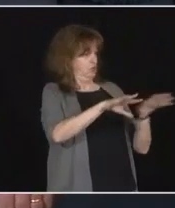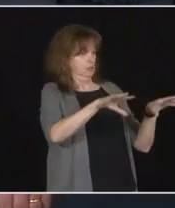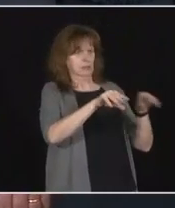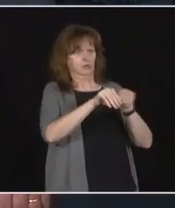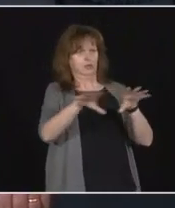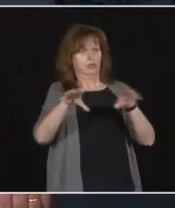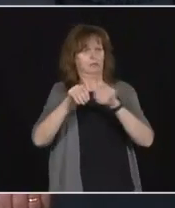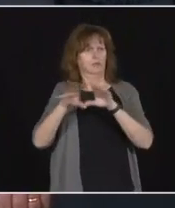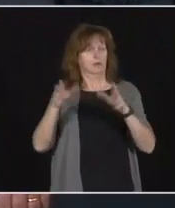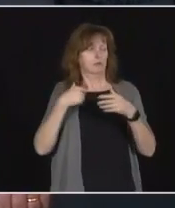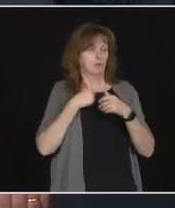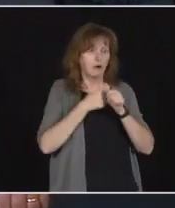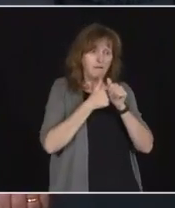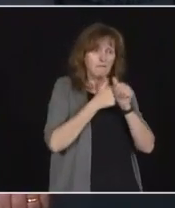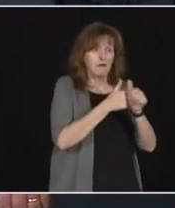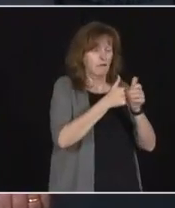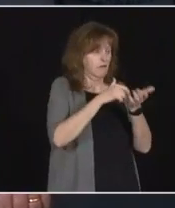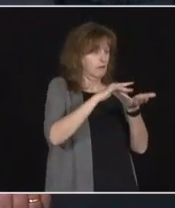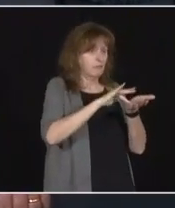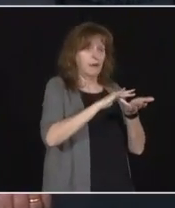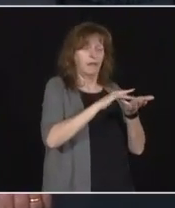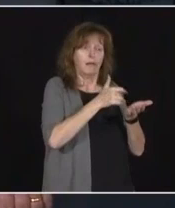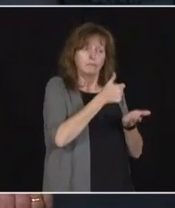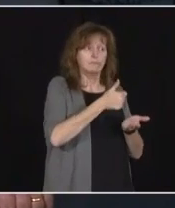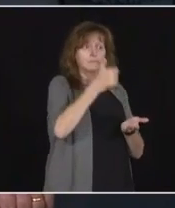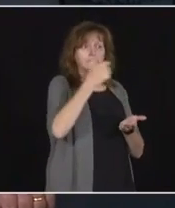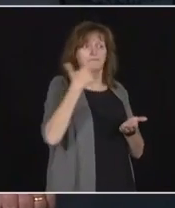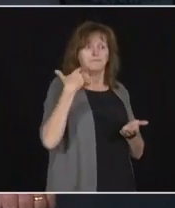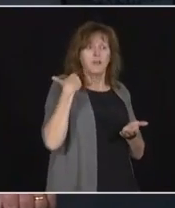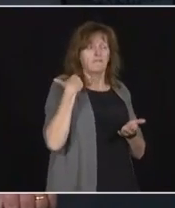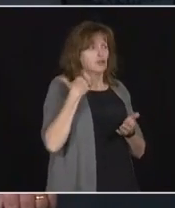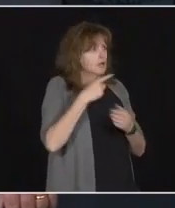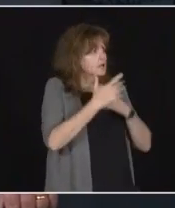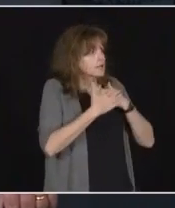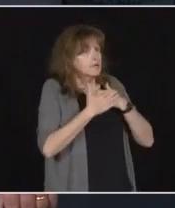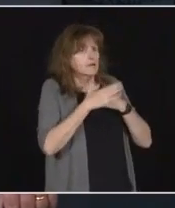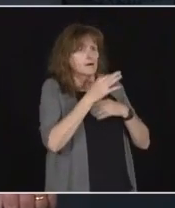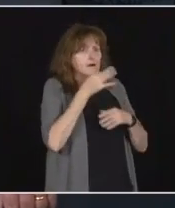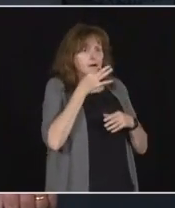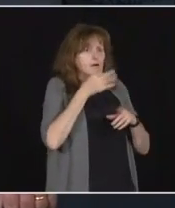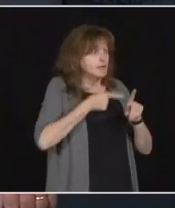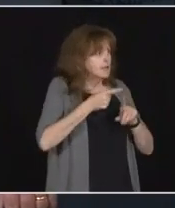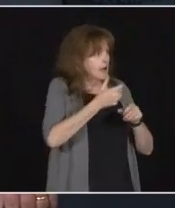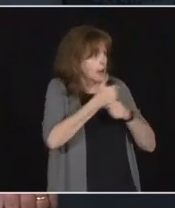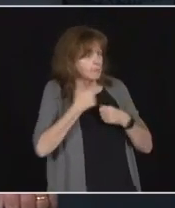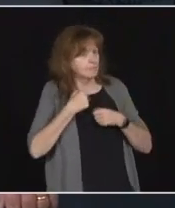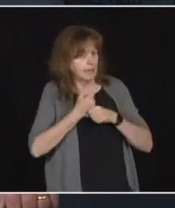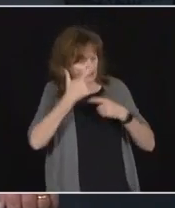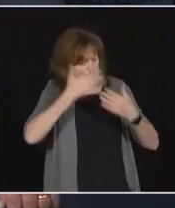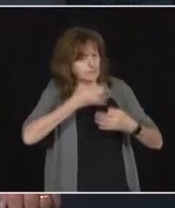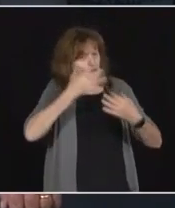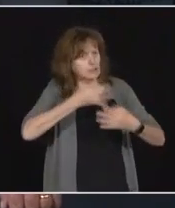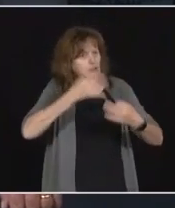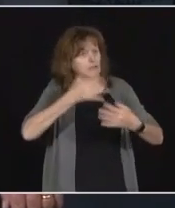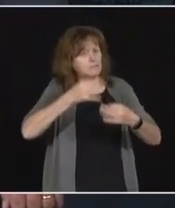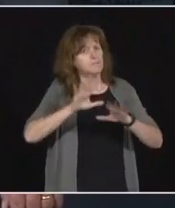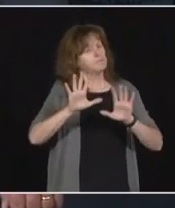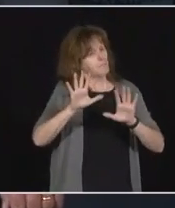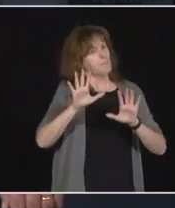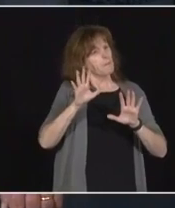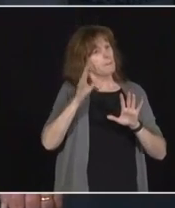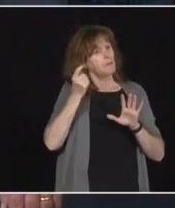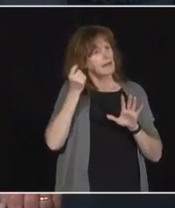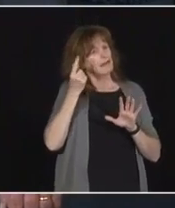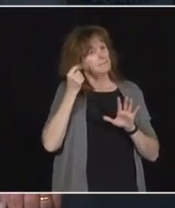health and those directives and that expertise to inform our decisions. And understanding that this is happened